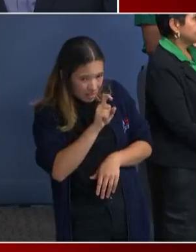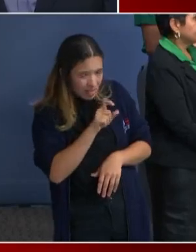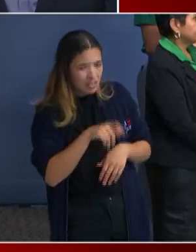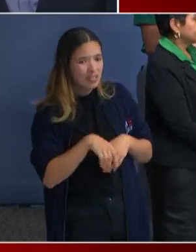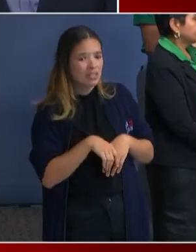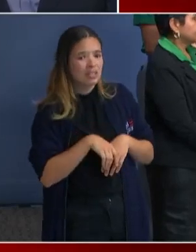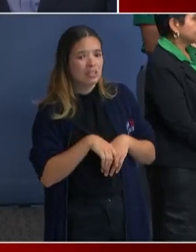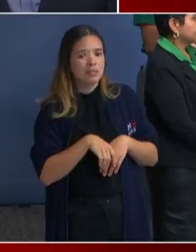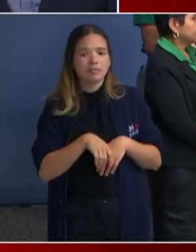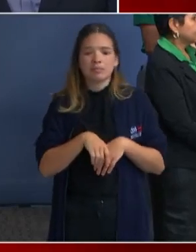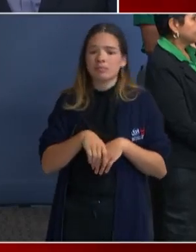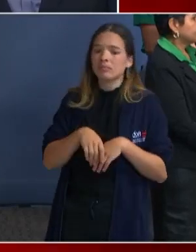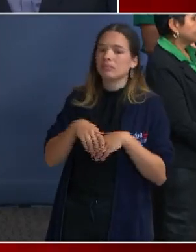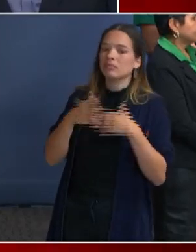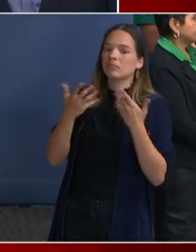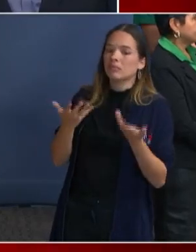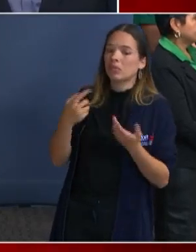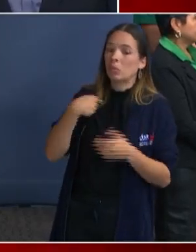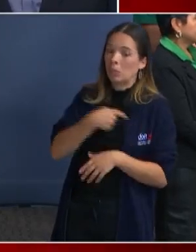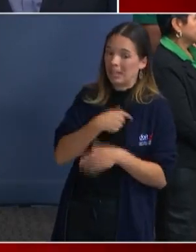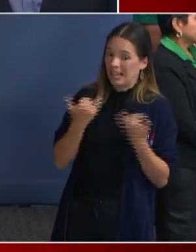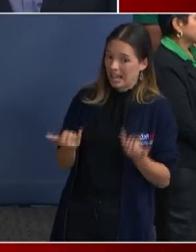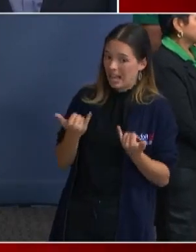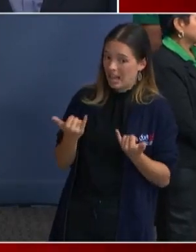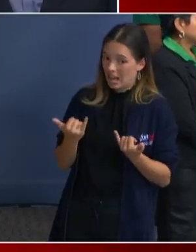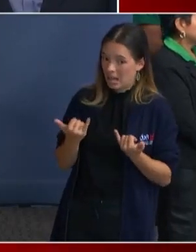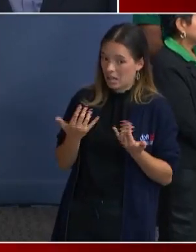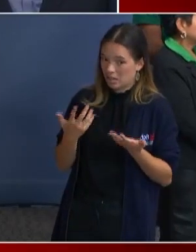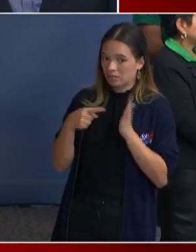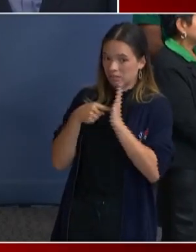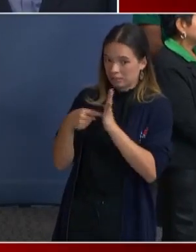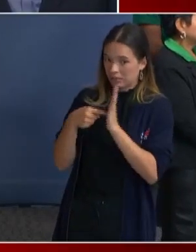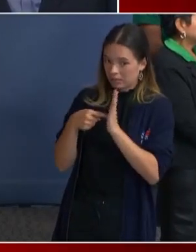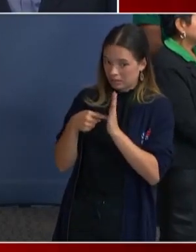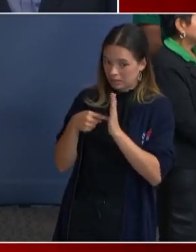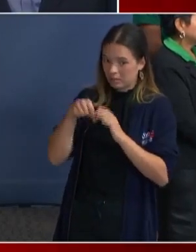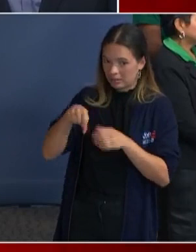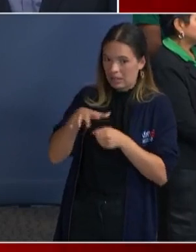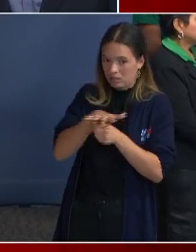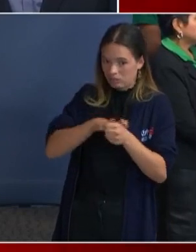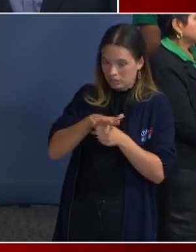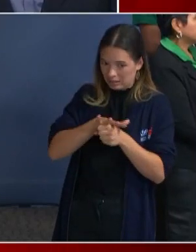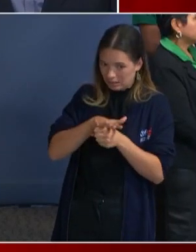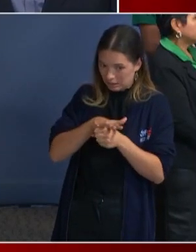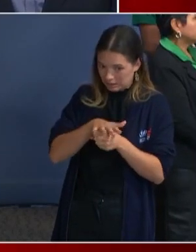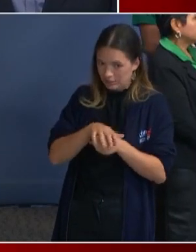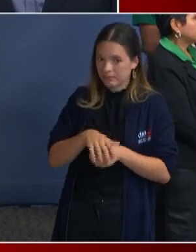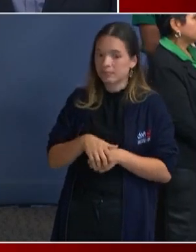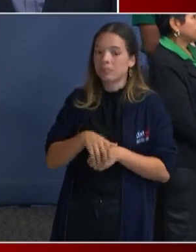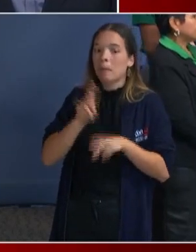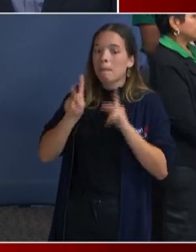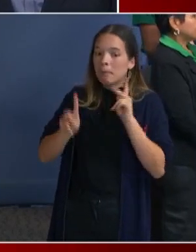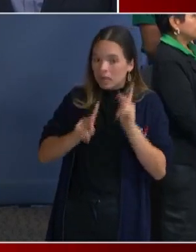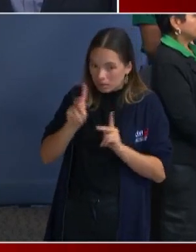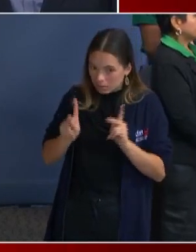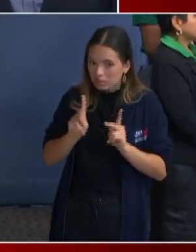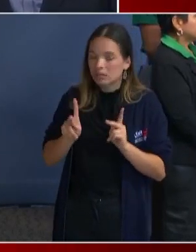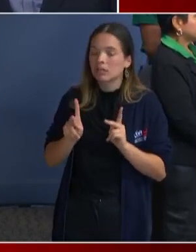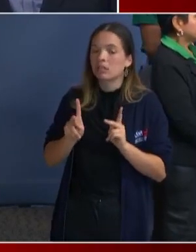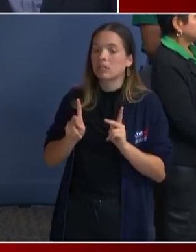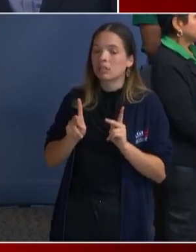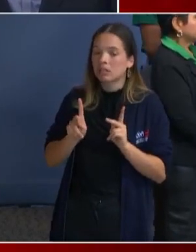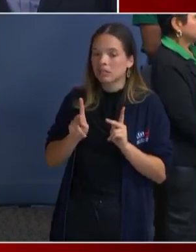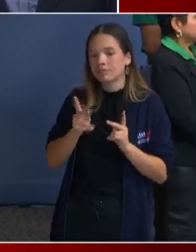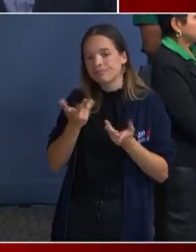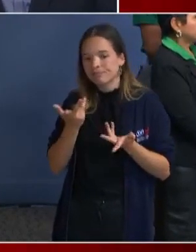right now, have an example in the region where people, after kind of having